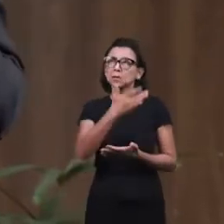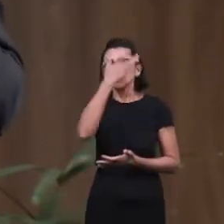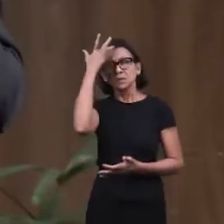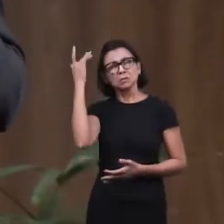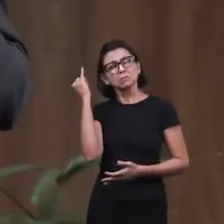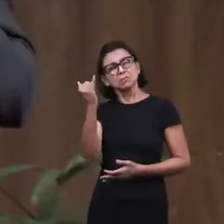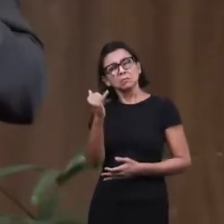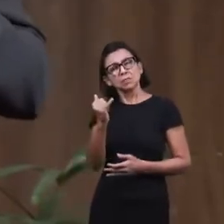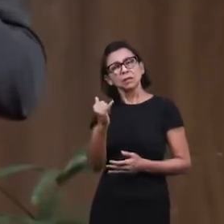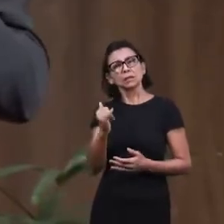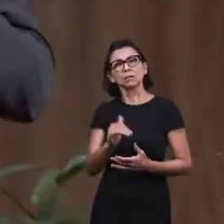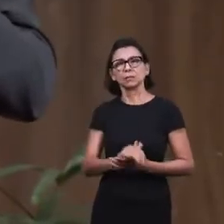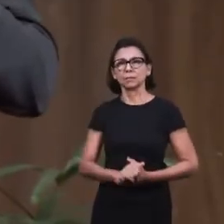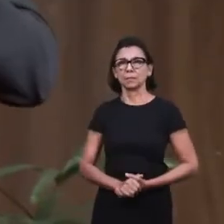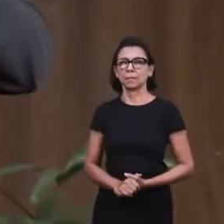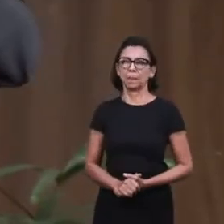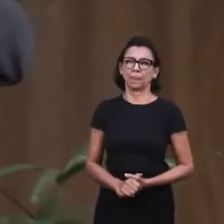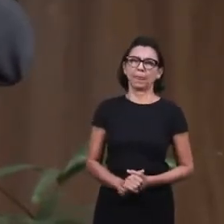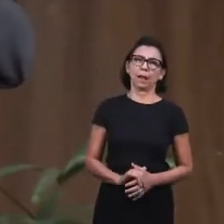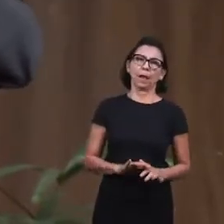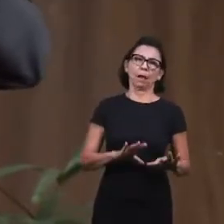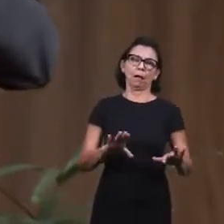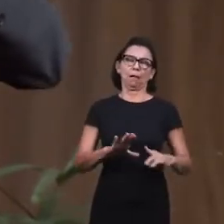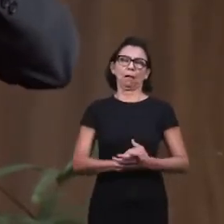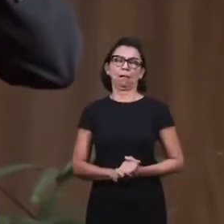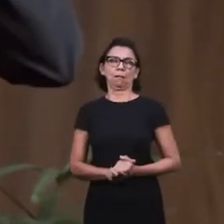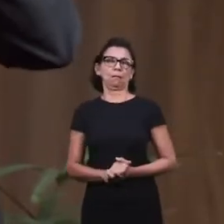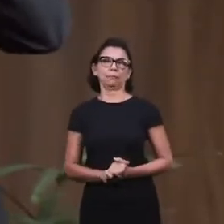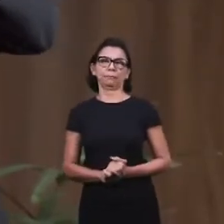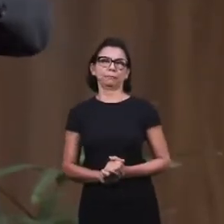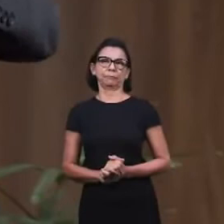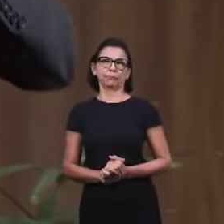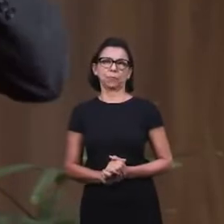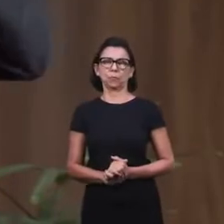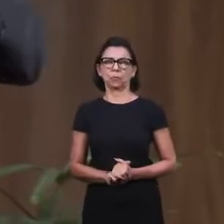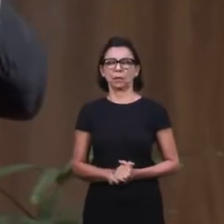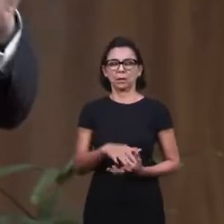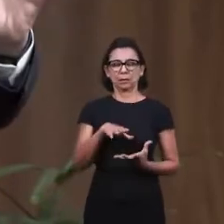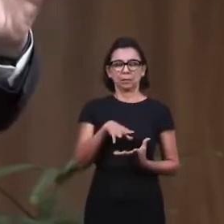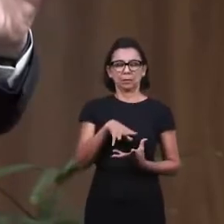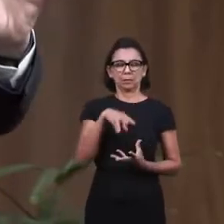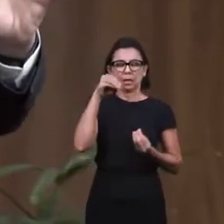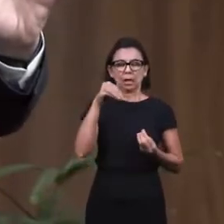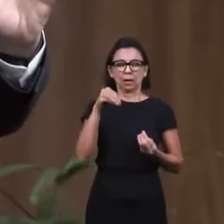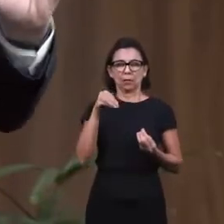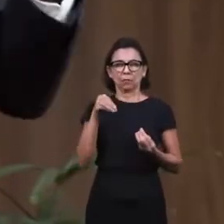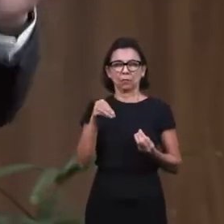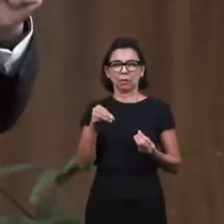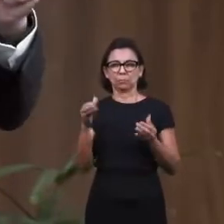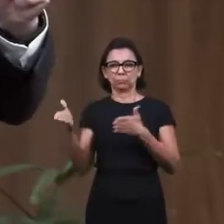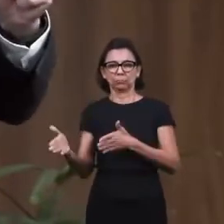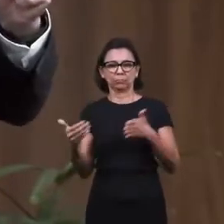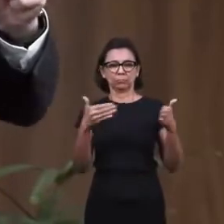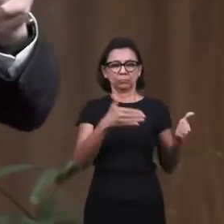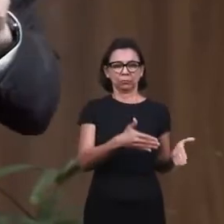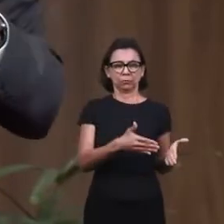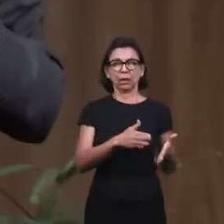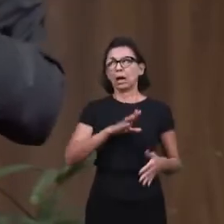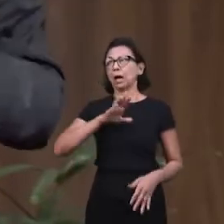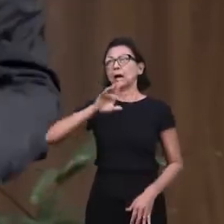and they even say actually, oh, the one who will choose where I will go, where my soul will go, is God.